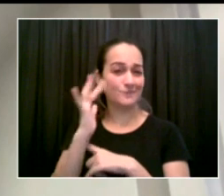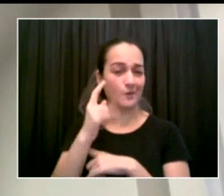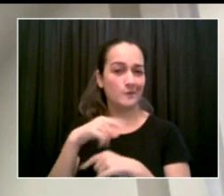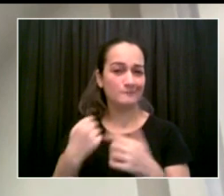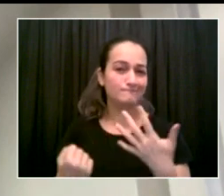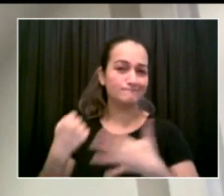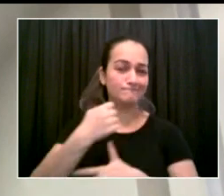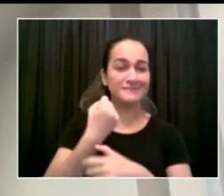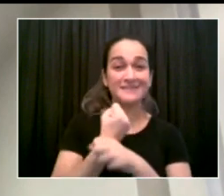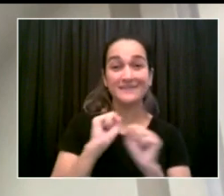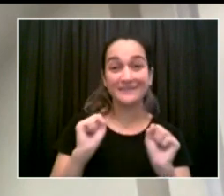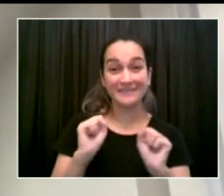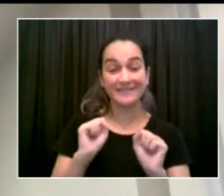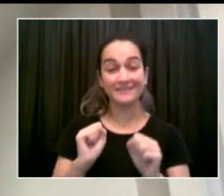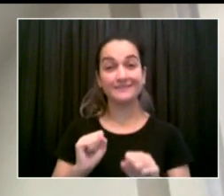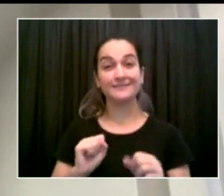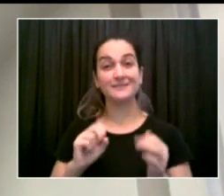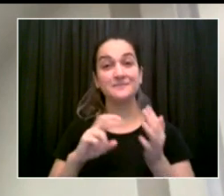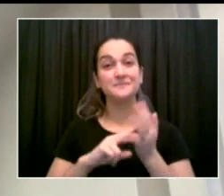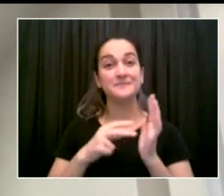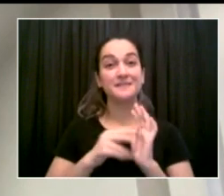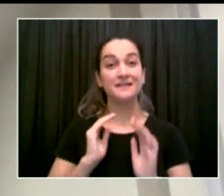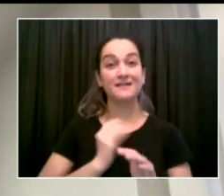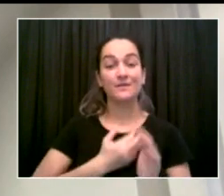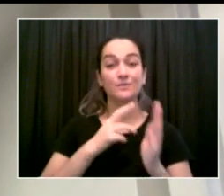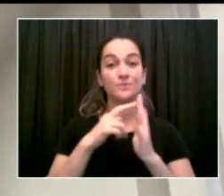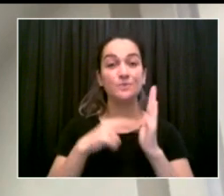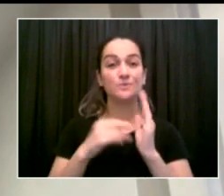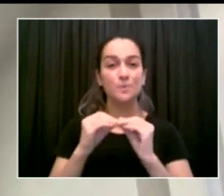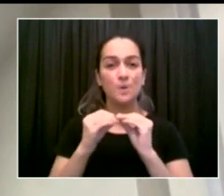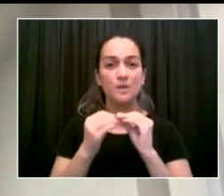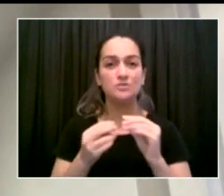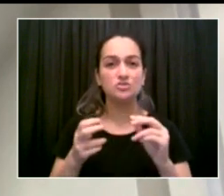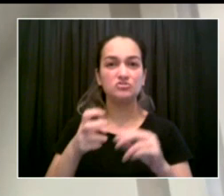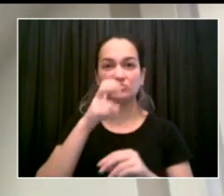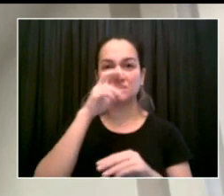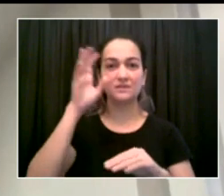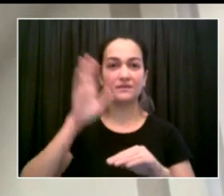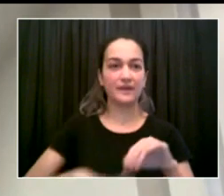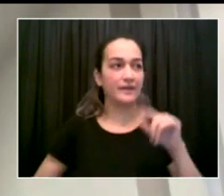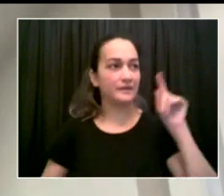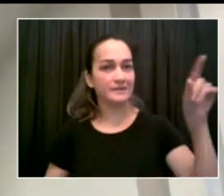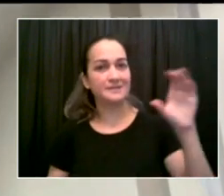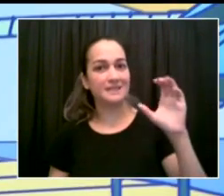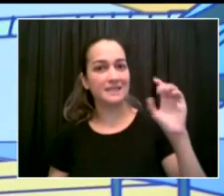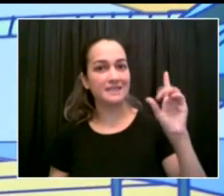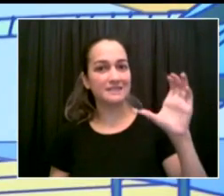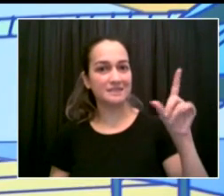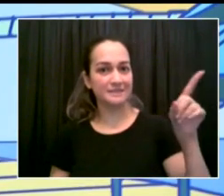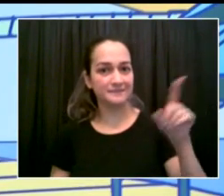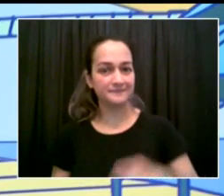CDC, but I think aligns with our concerns about the situation here in New York City. Thank you. Go ahead, Alex.